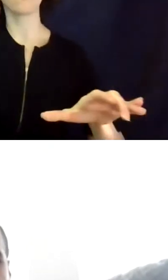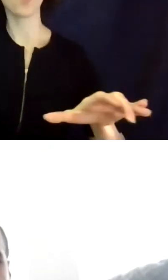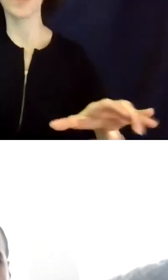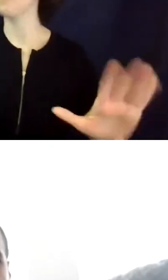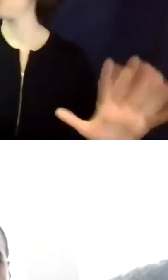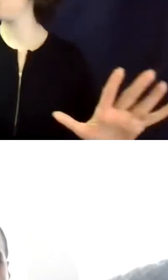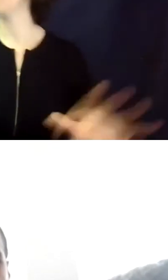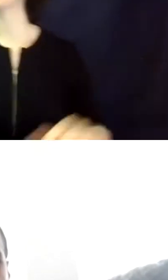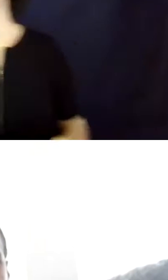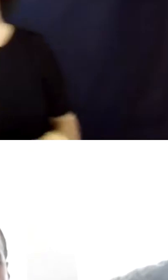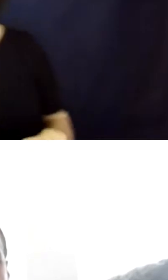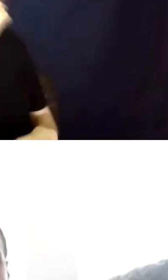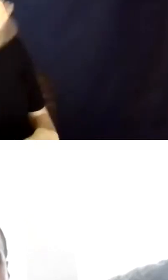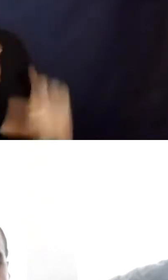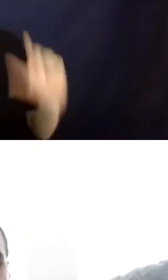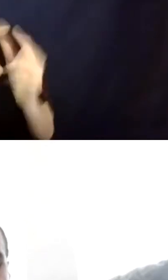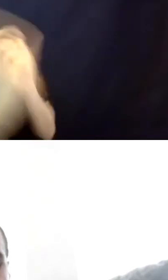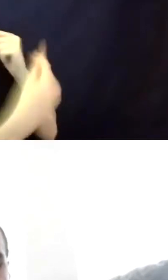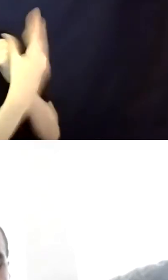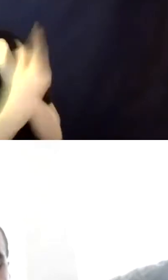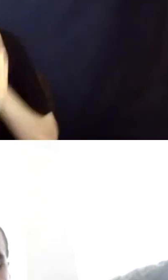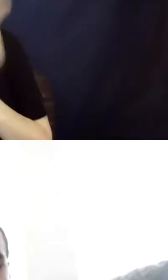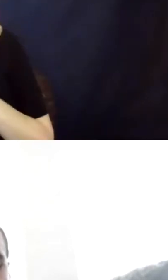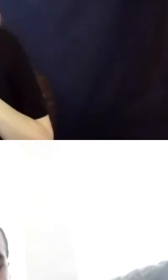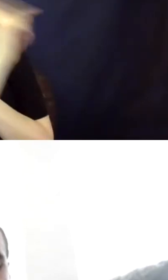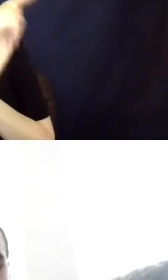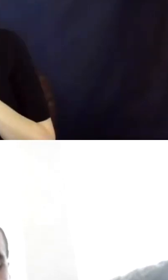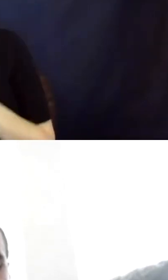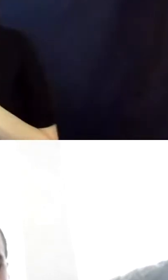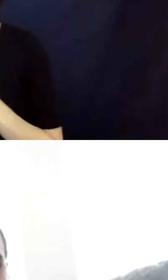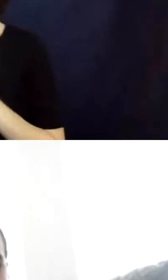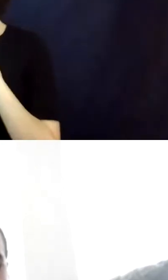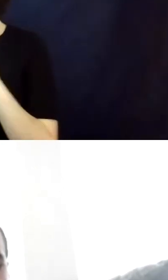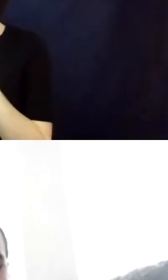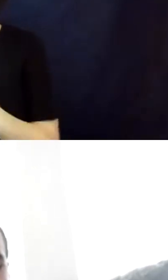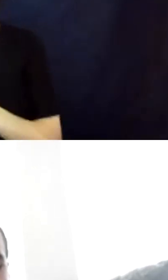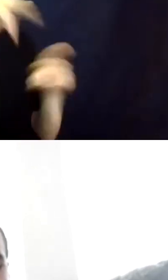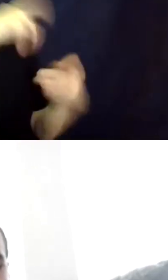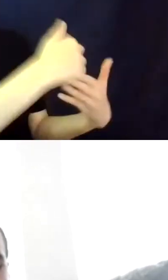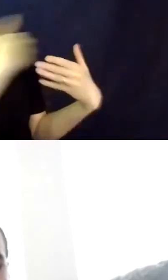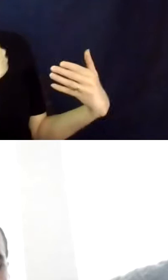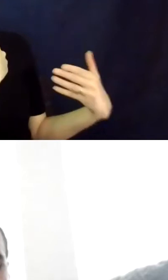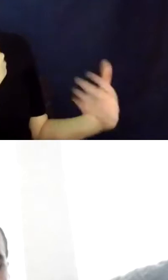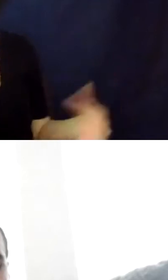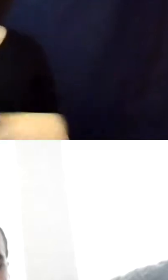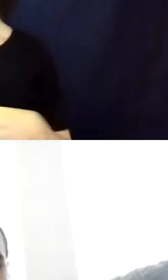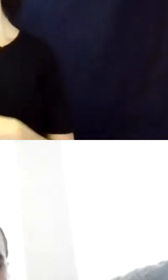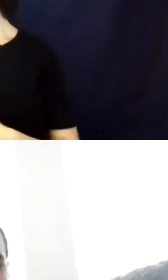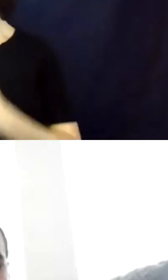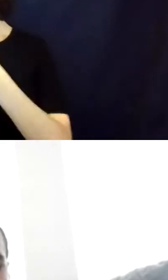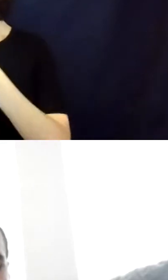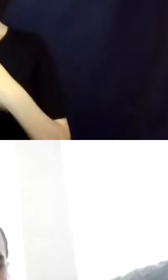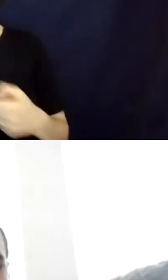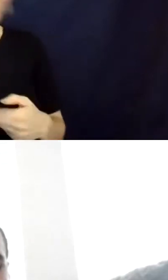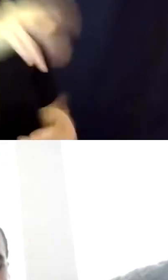advisor on this topic. Whereas the power of attorney is the permission slip to do things in place of